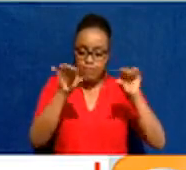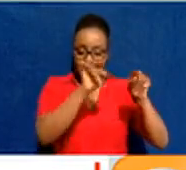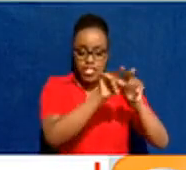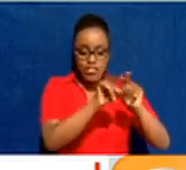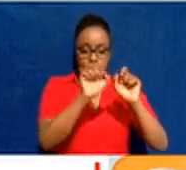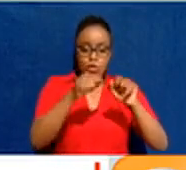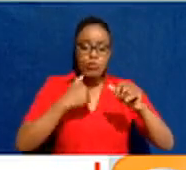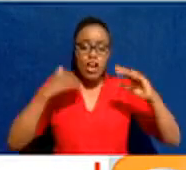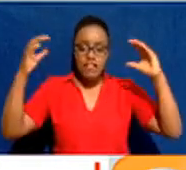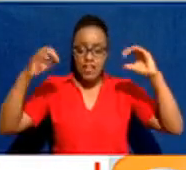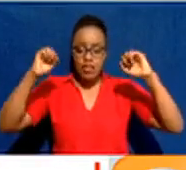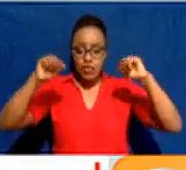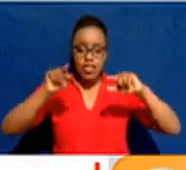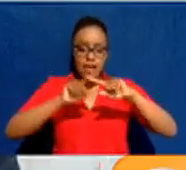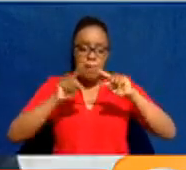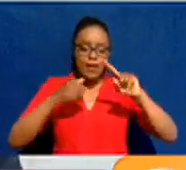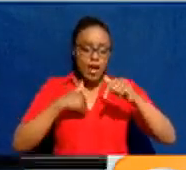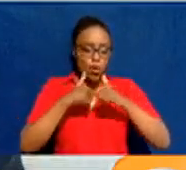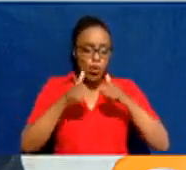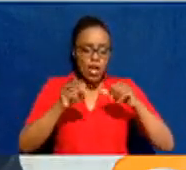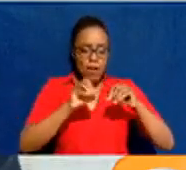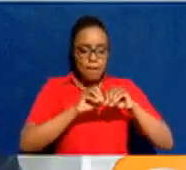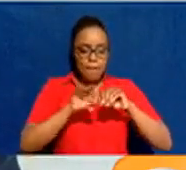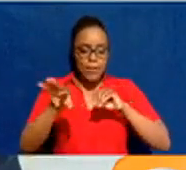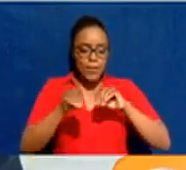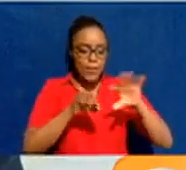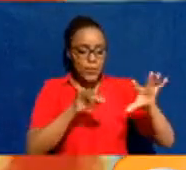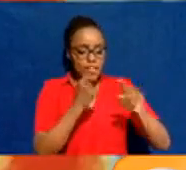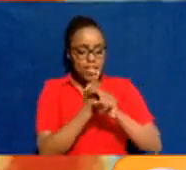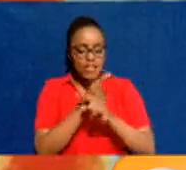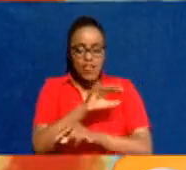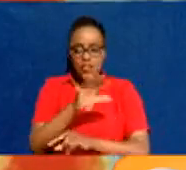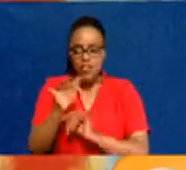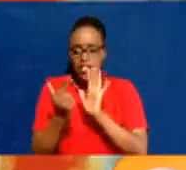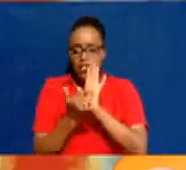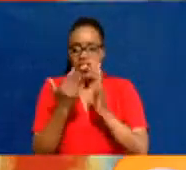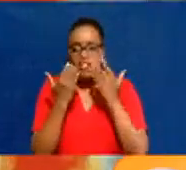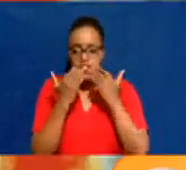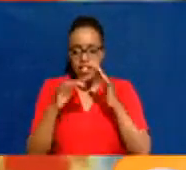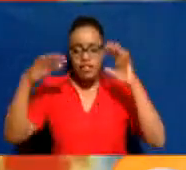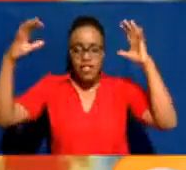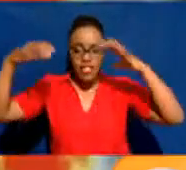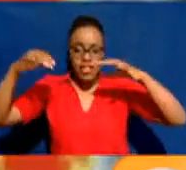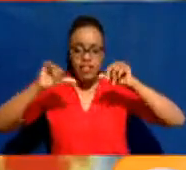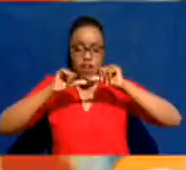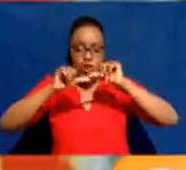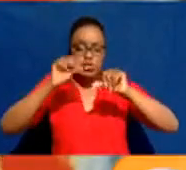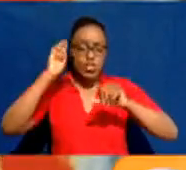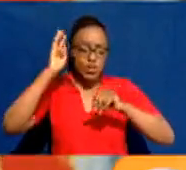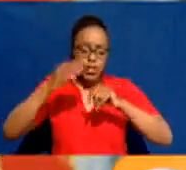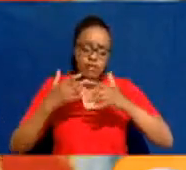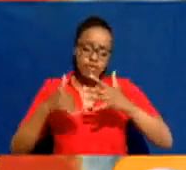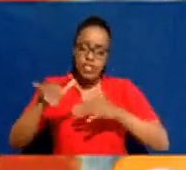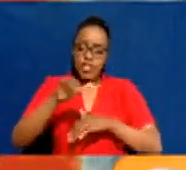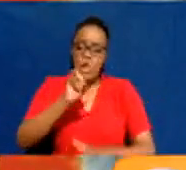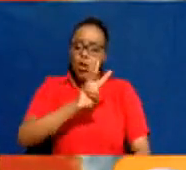could have some rainfall but it's not well distributed across the counties. We had indicated that rainfall was to continue over parts